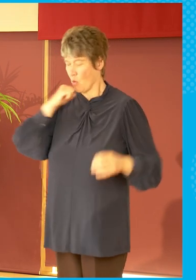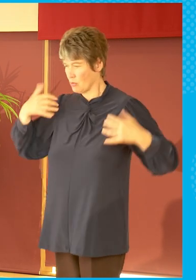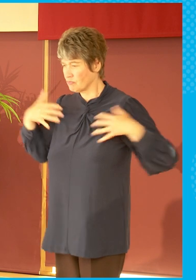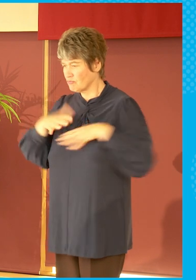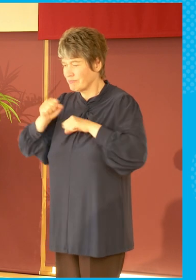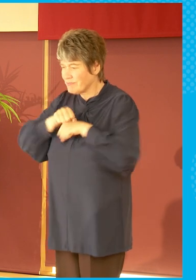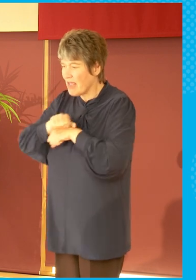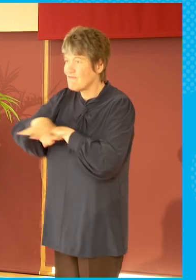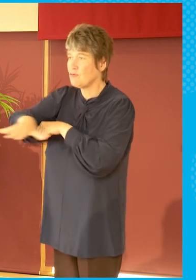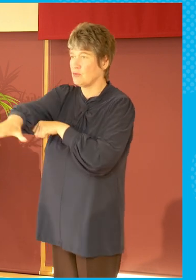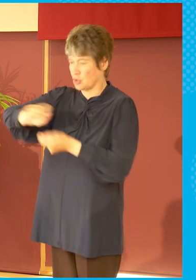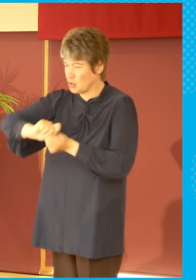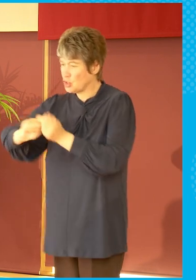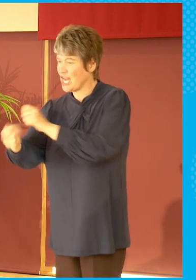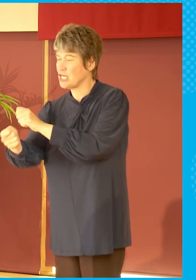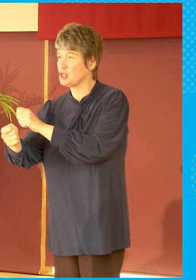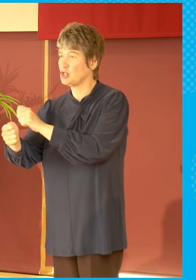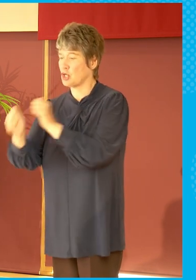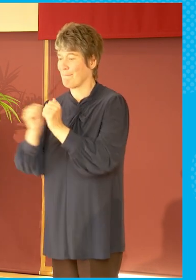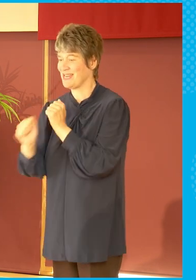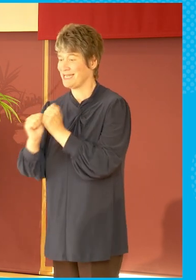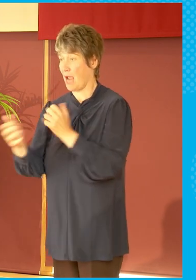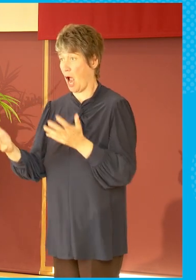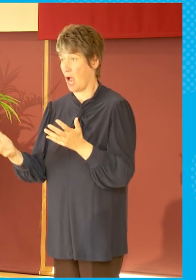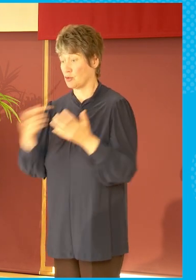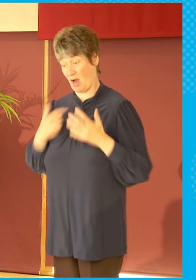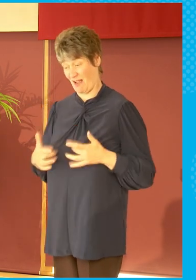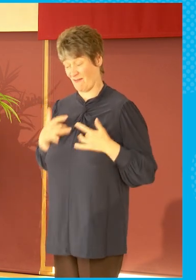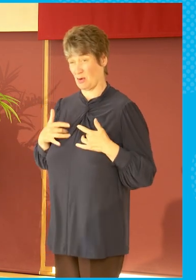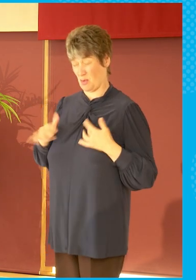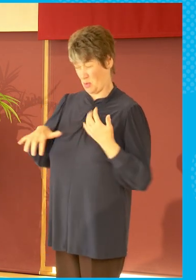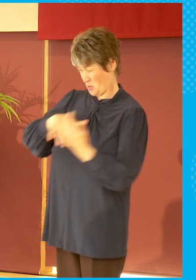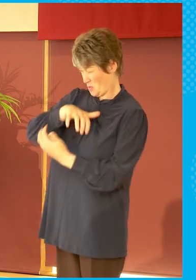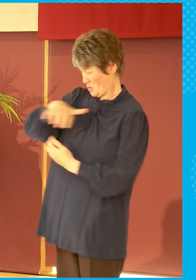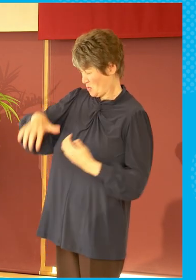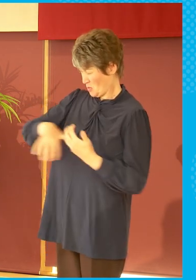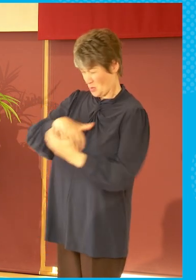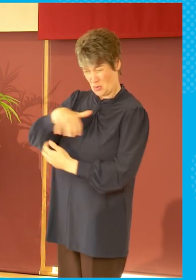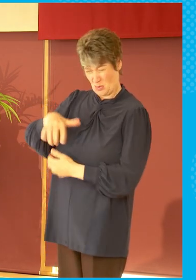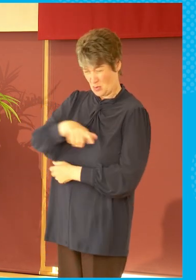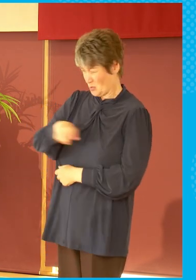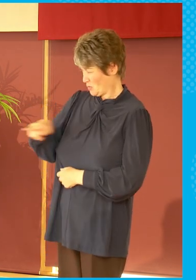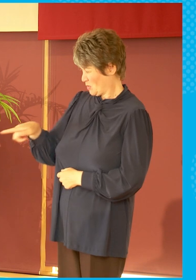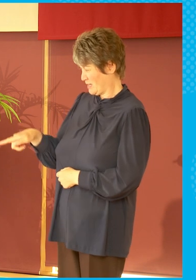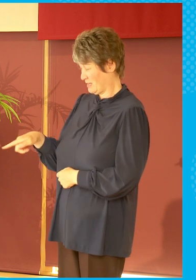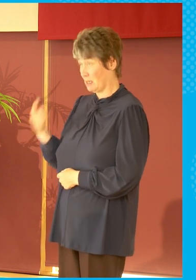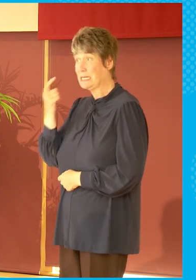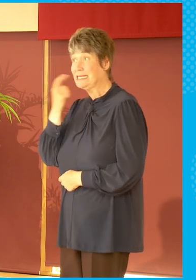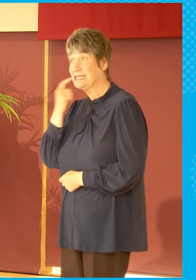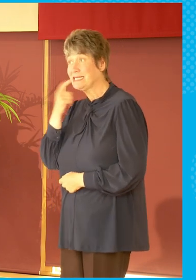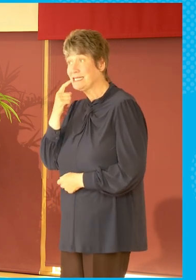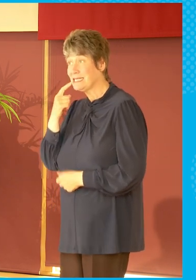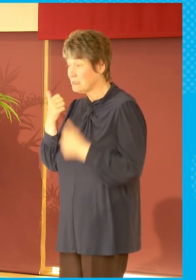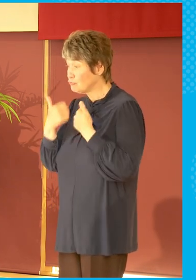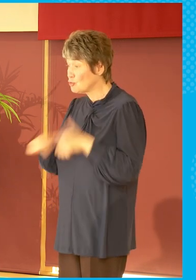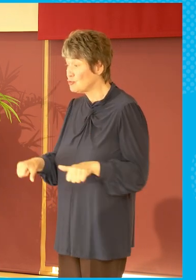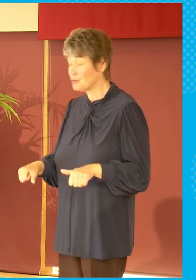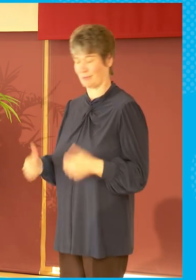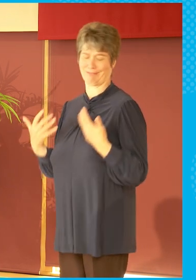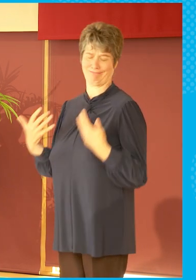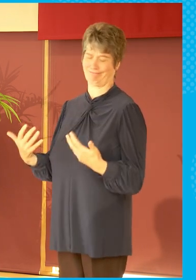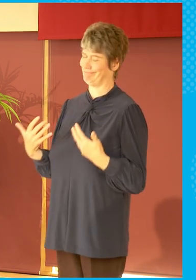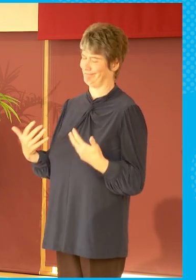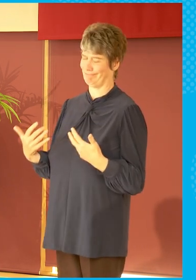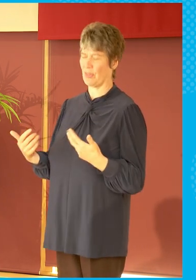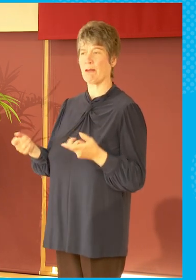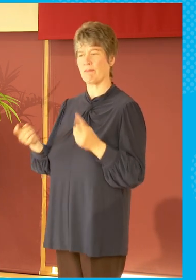And all I'm saying is it's complex, no simple solutions. But if we want to start thinking about this, we need